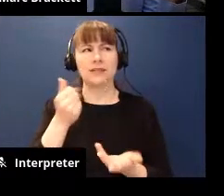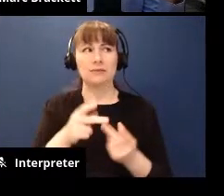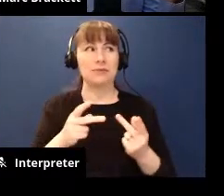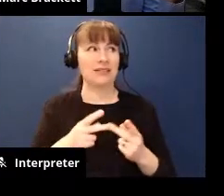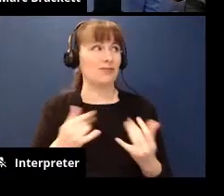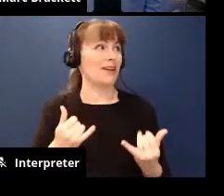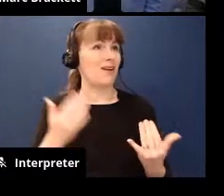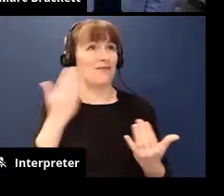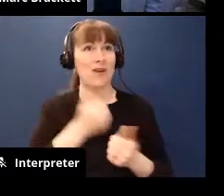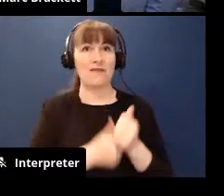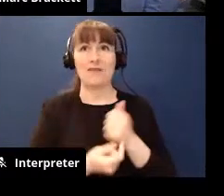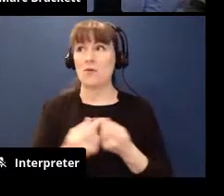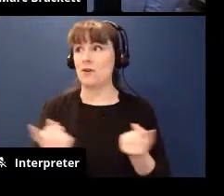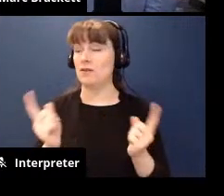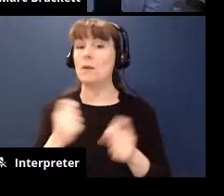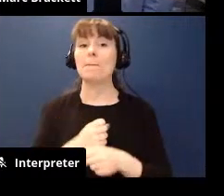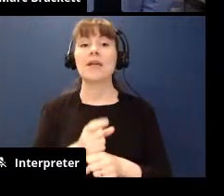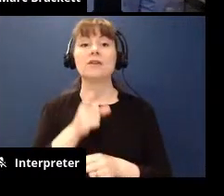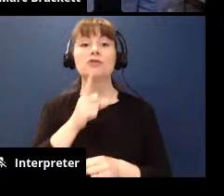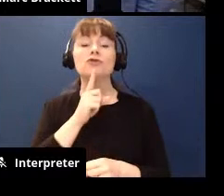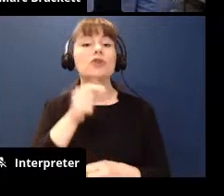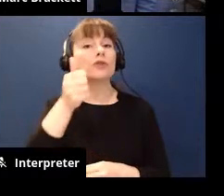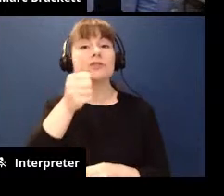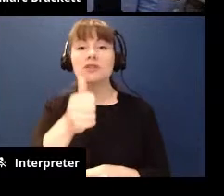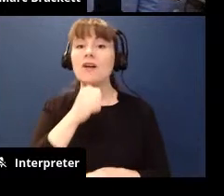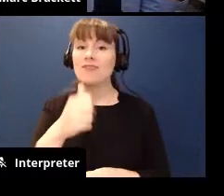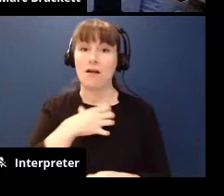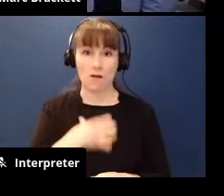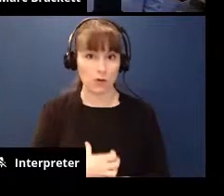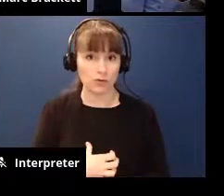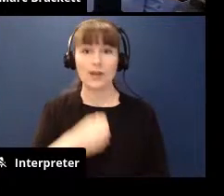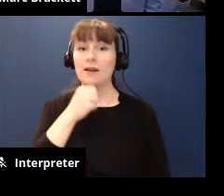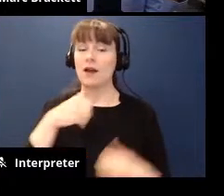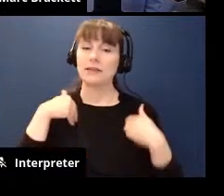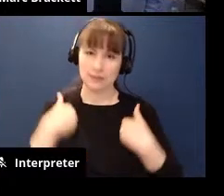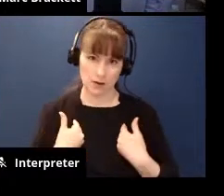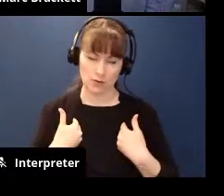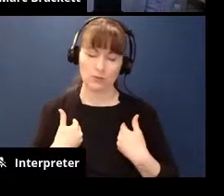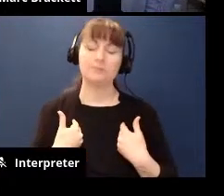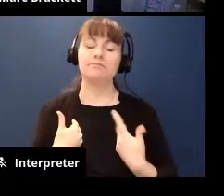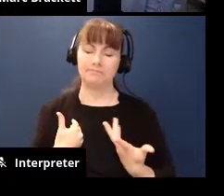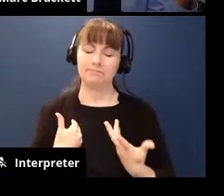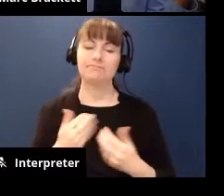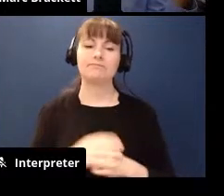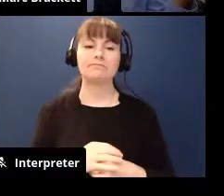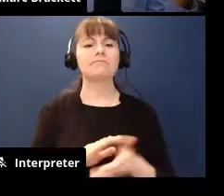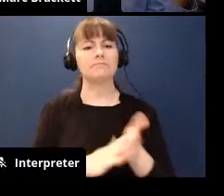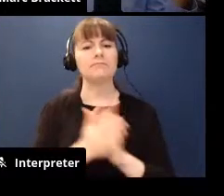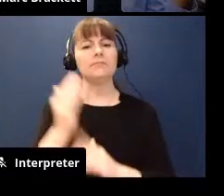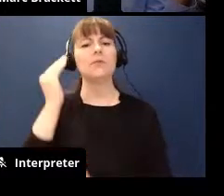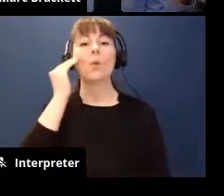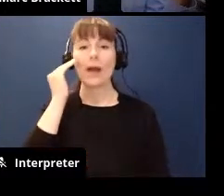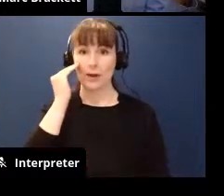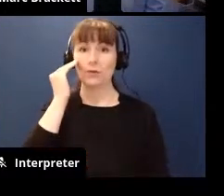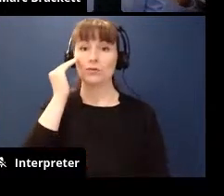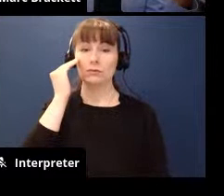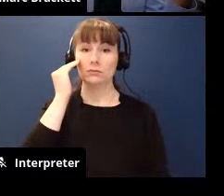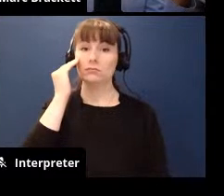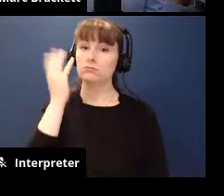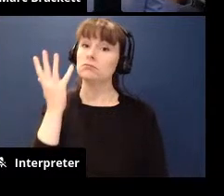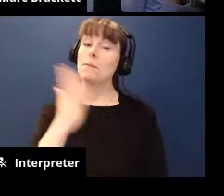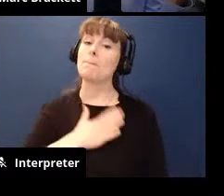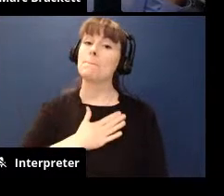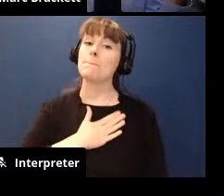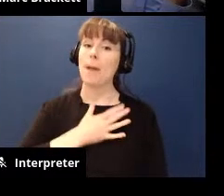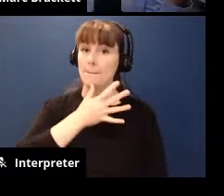everybody make sure you're not hungry or you're not tired um you know be aware you know like my